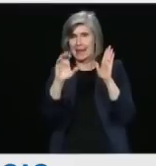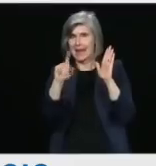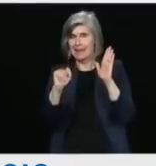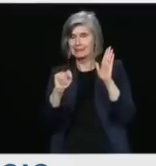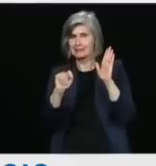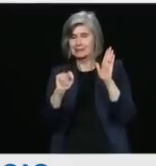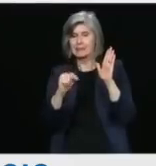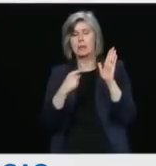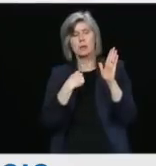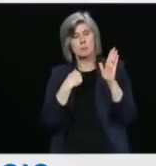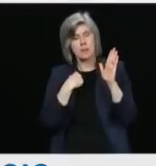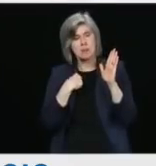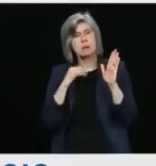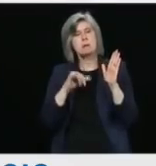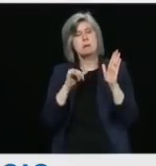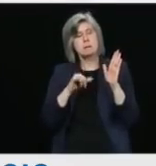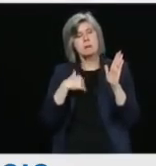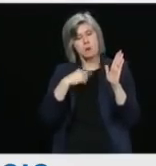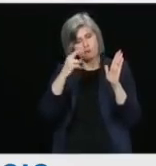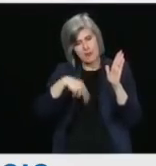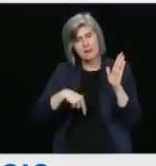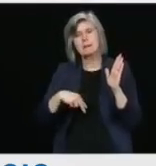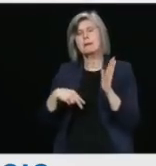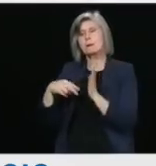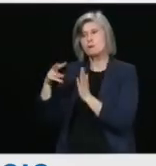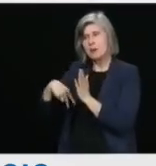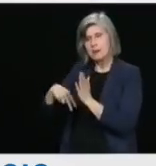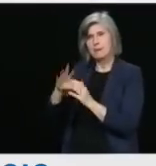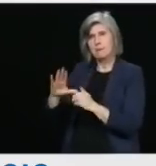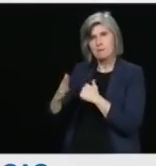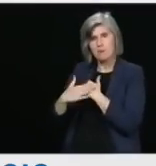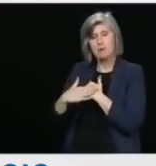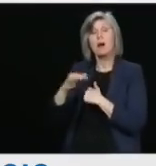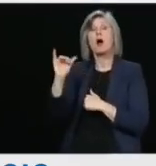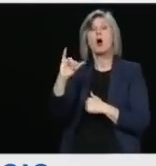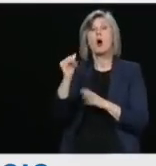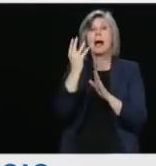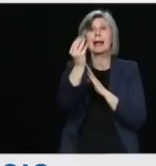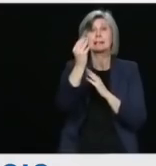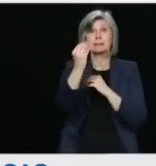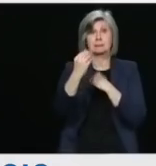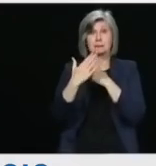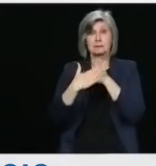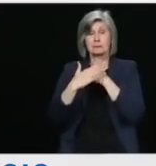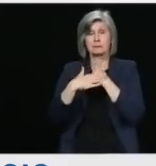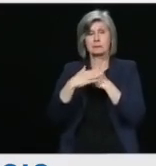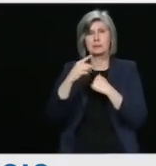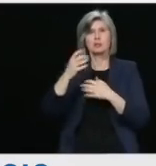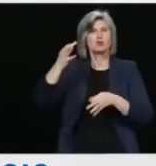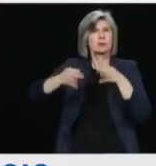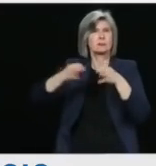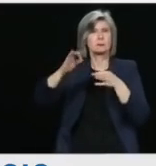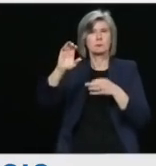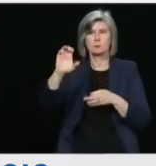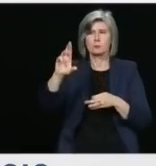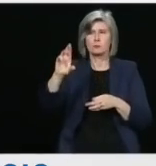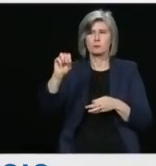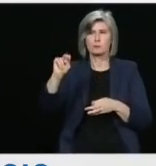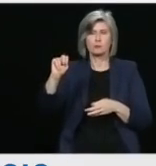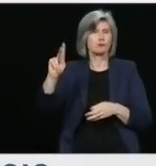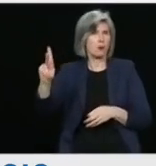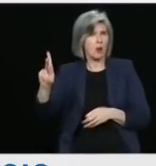advice upon from Justice Eleanor Cronk, who is a retired Justice of the Ontario Court of Appeal.